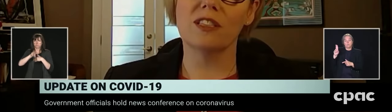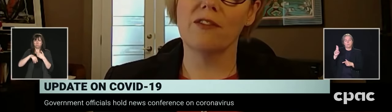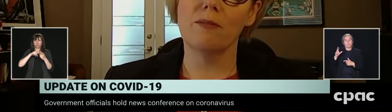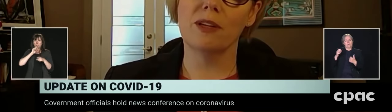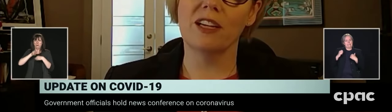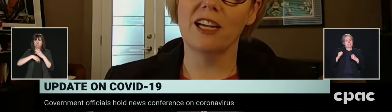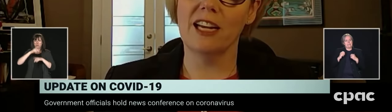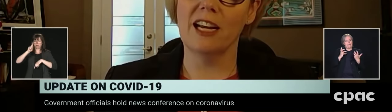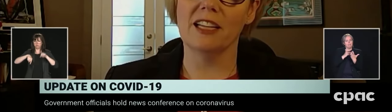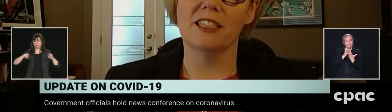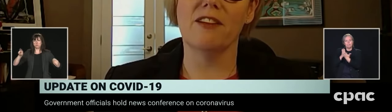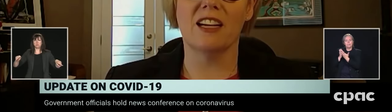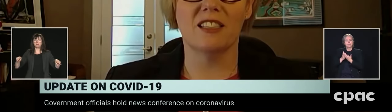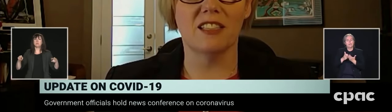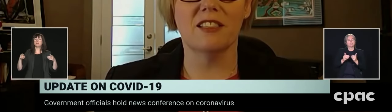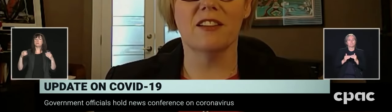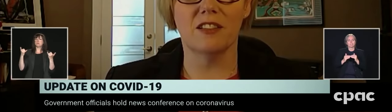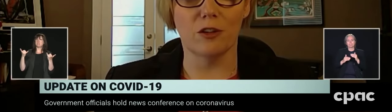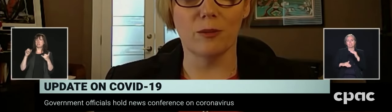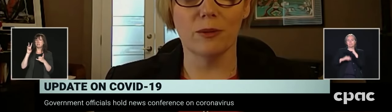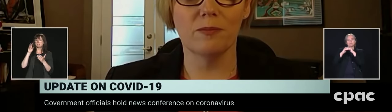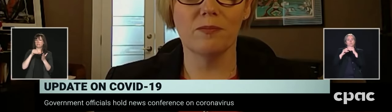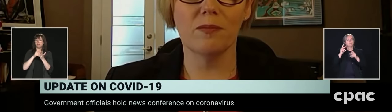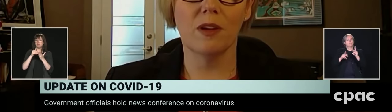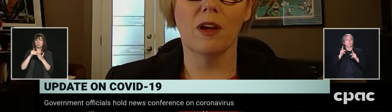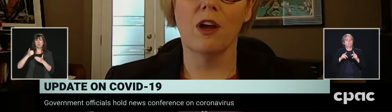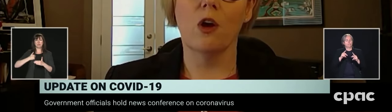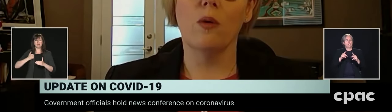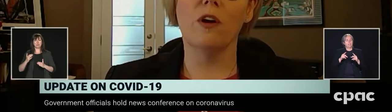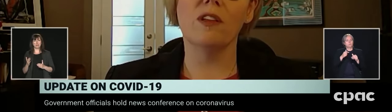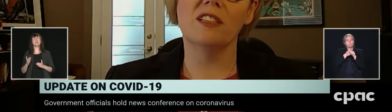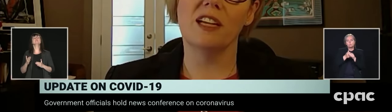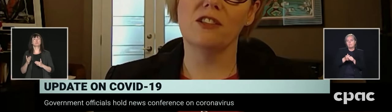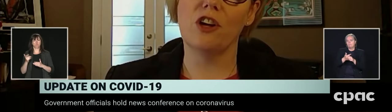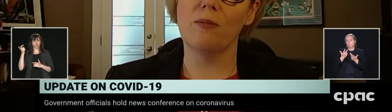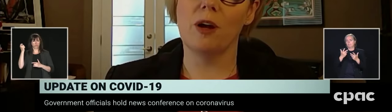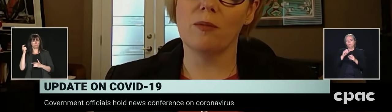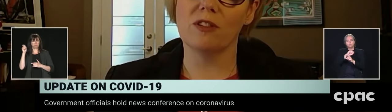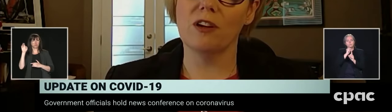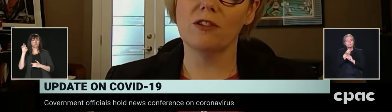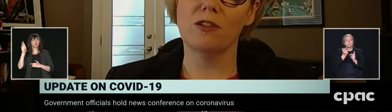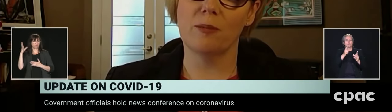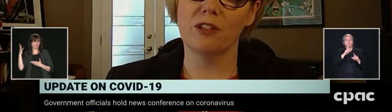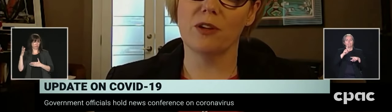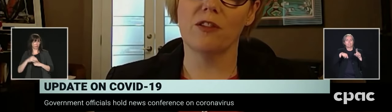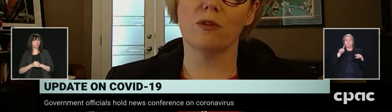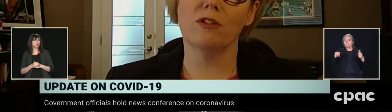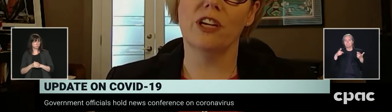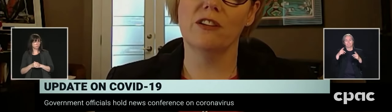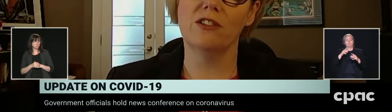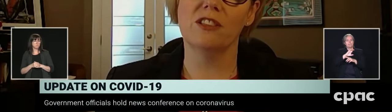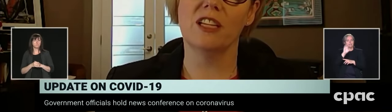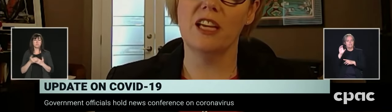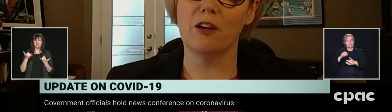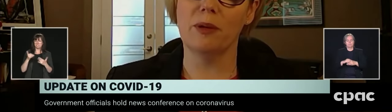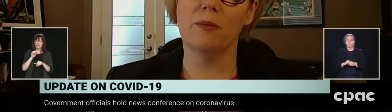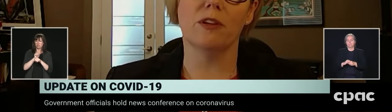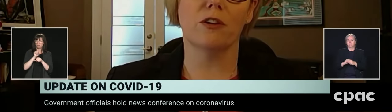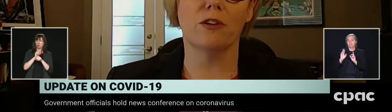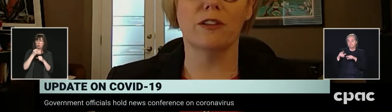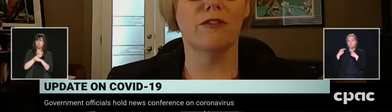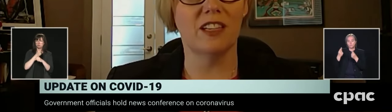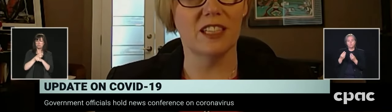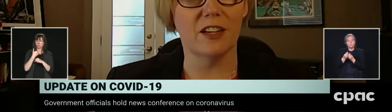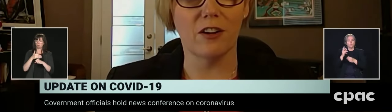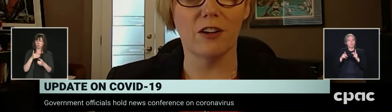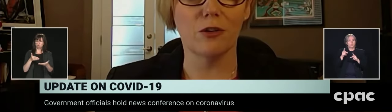over 7 million Canadians have access to the CERB. We know that today's job numbers also demonstrate the real challenges that young people